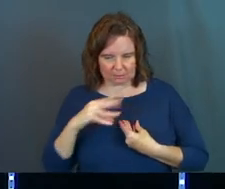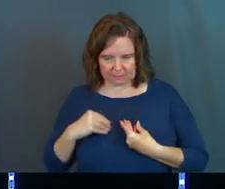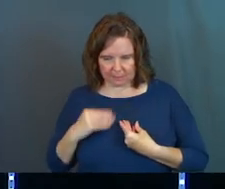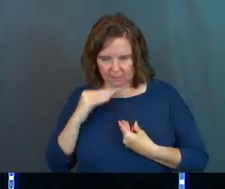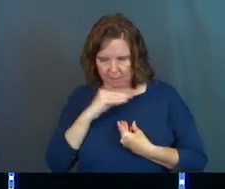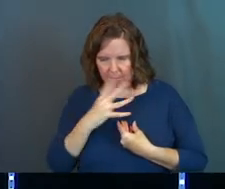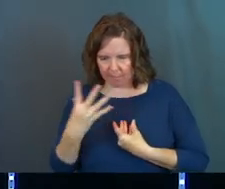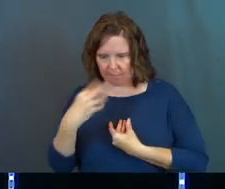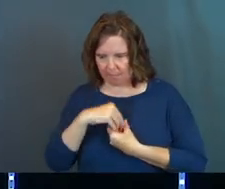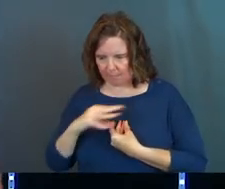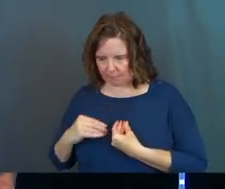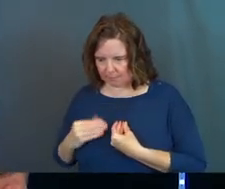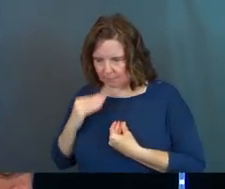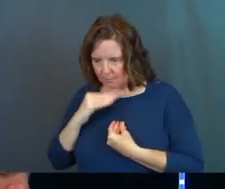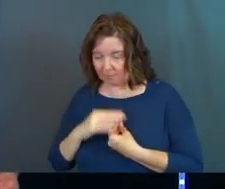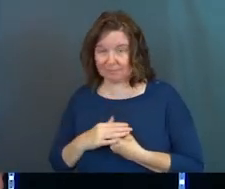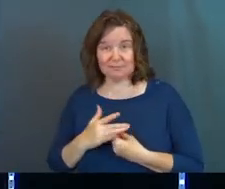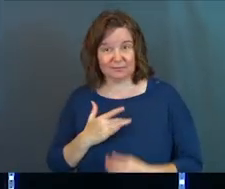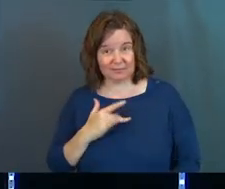Yeah? You feel that?